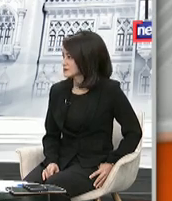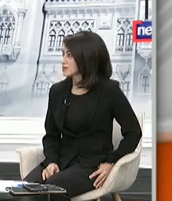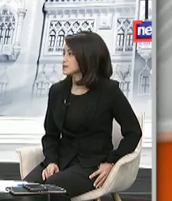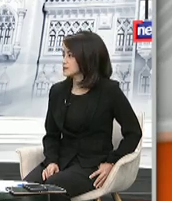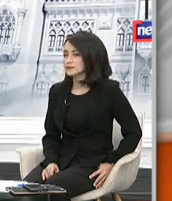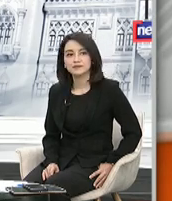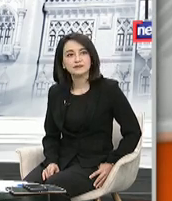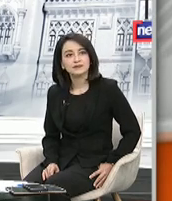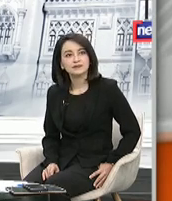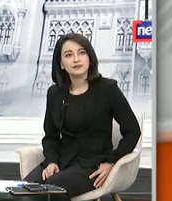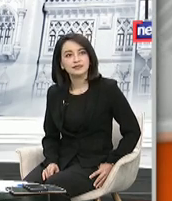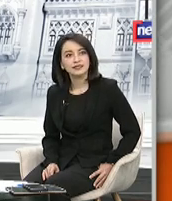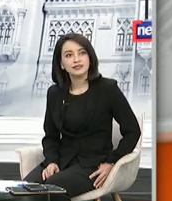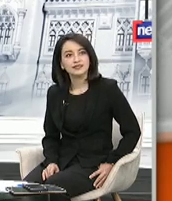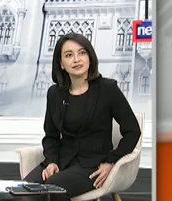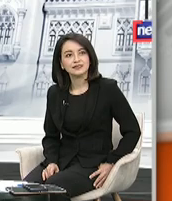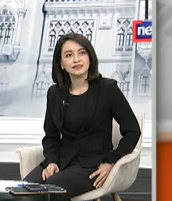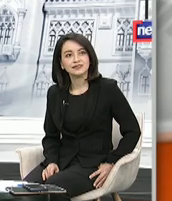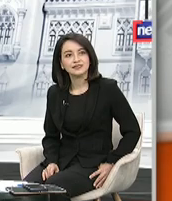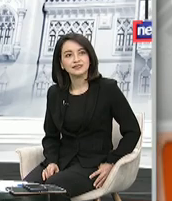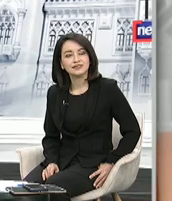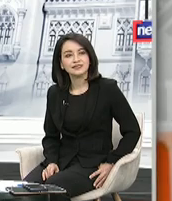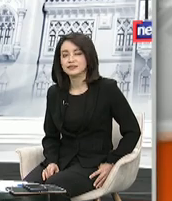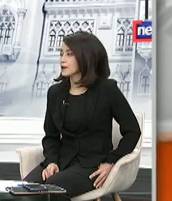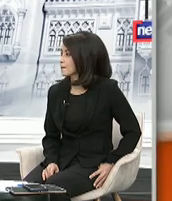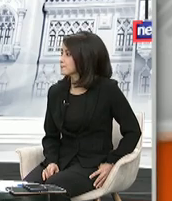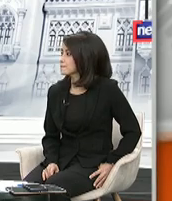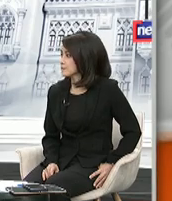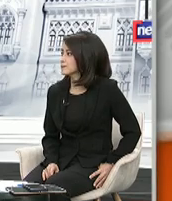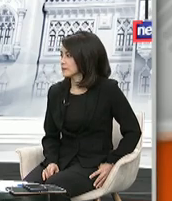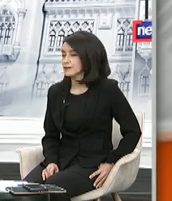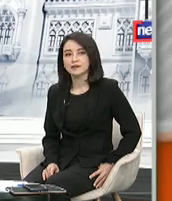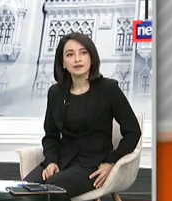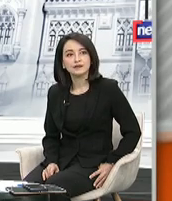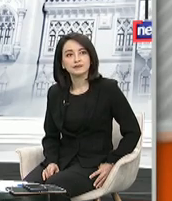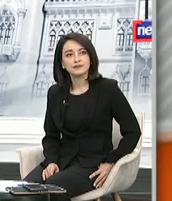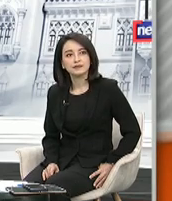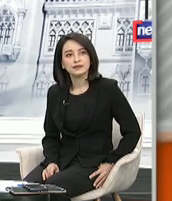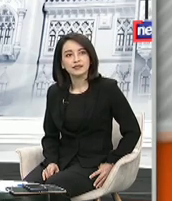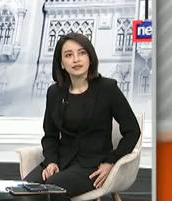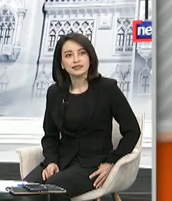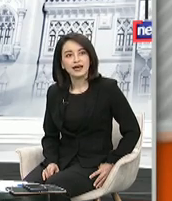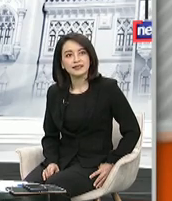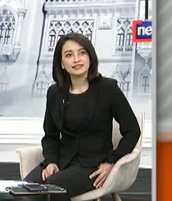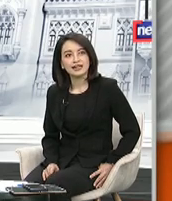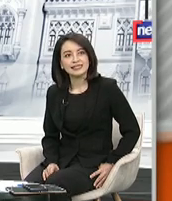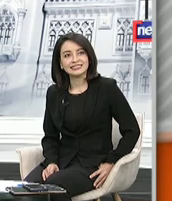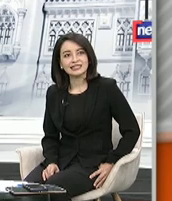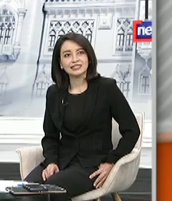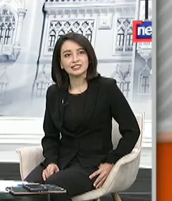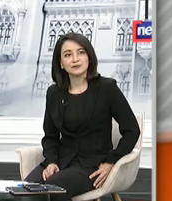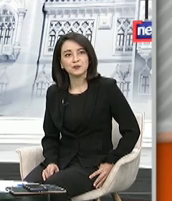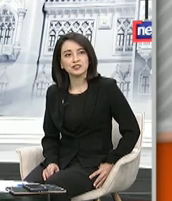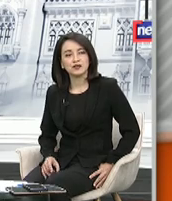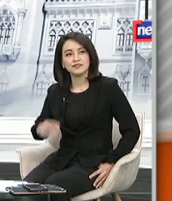election when he said that he would not support General Prajut Jannot Cha's return to power. Yes, and these are